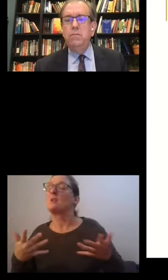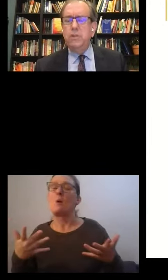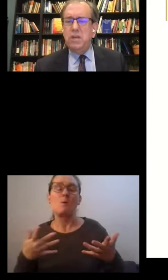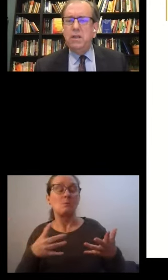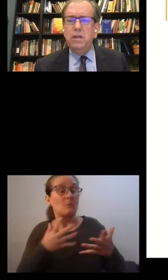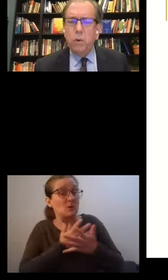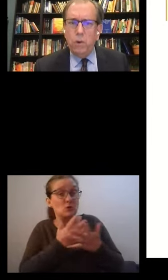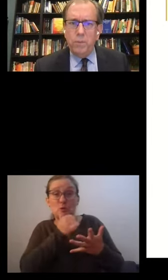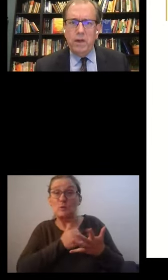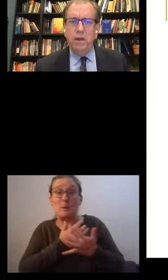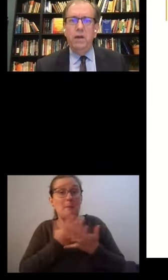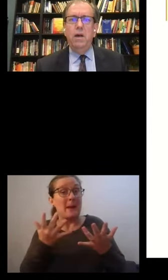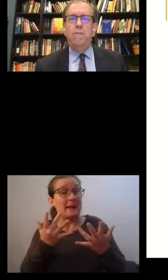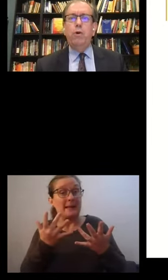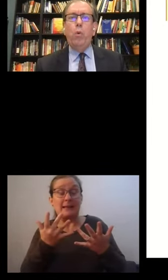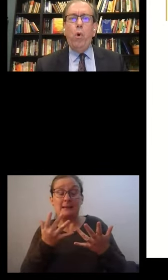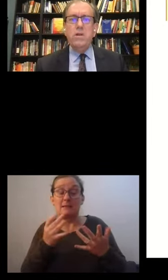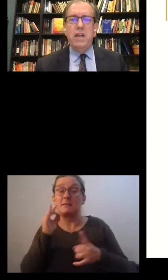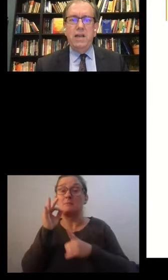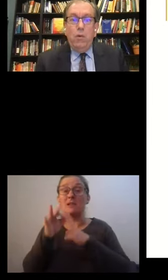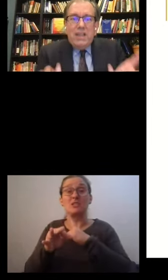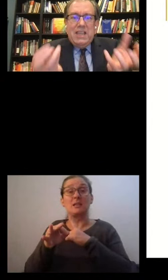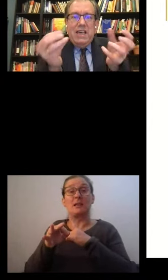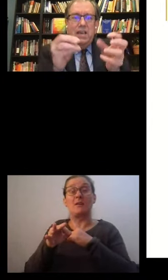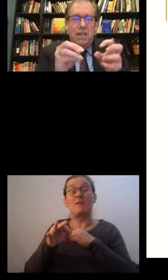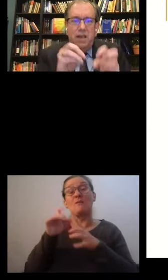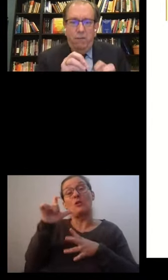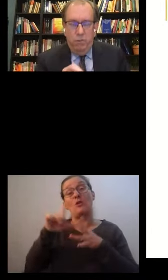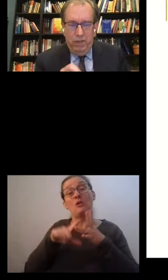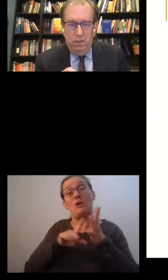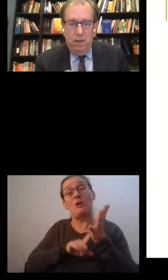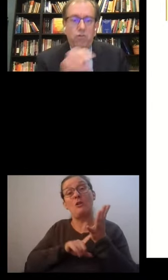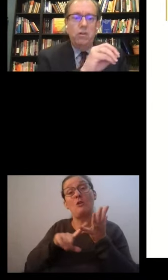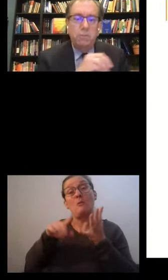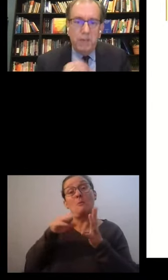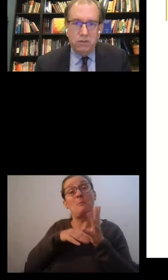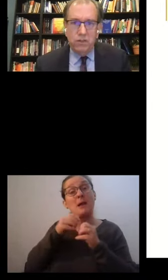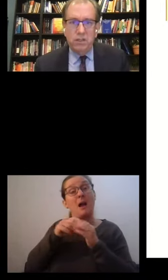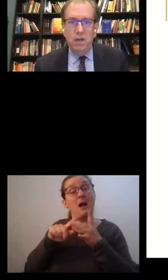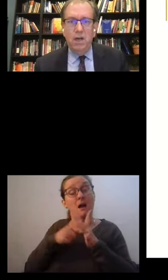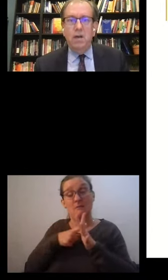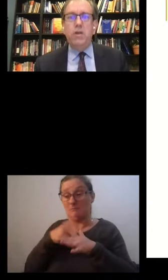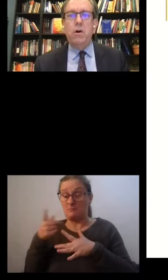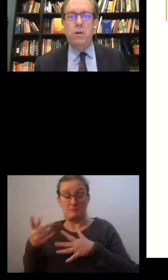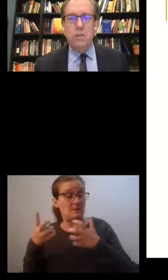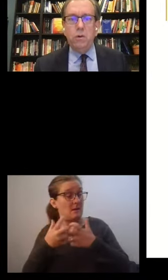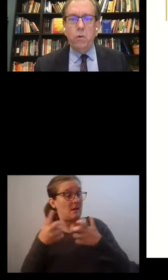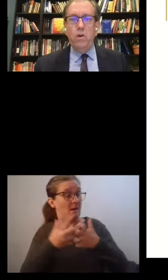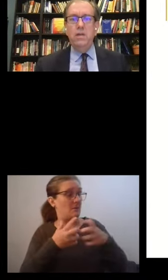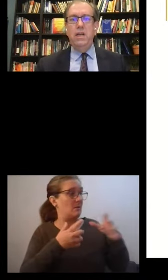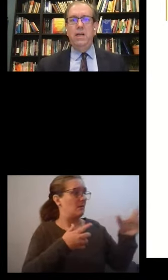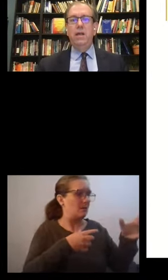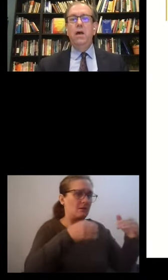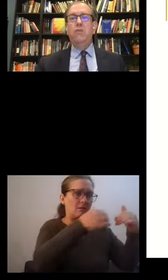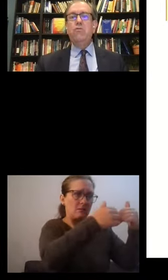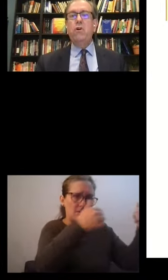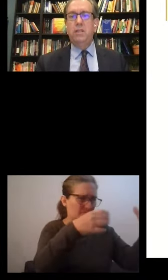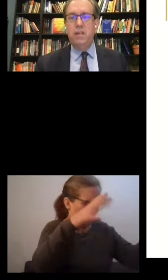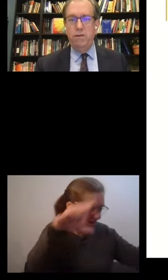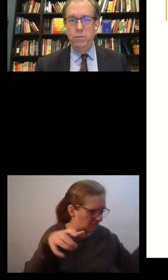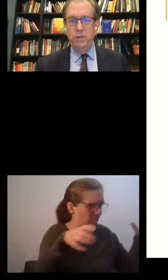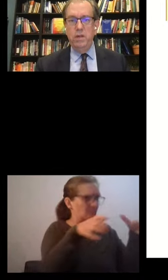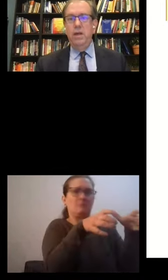countries, particularly in Colombia, for coordinating within government across ministries, but also coordinating